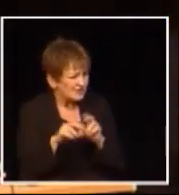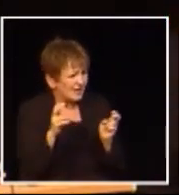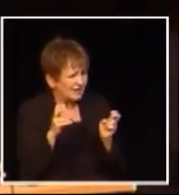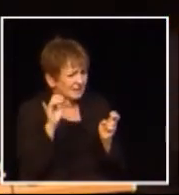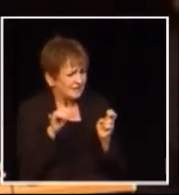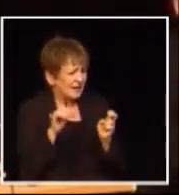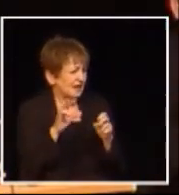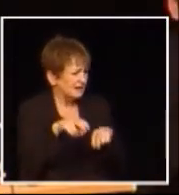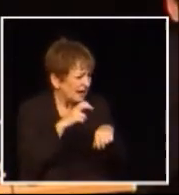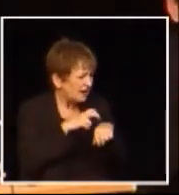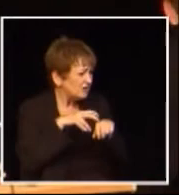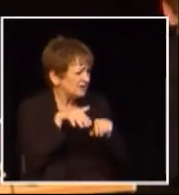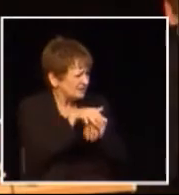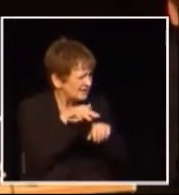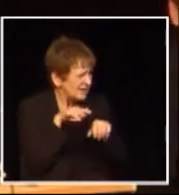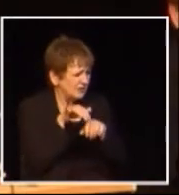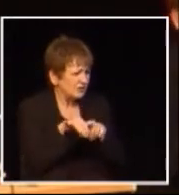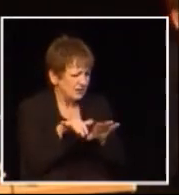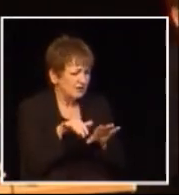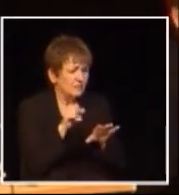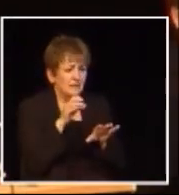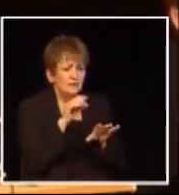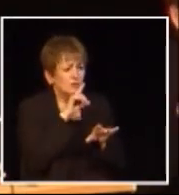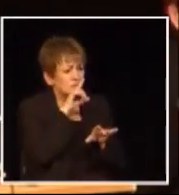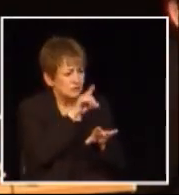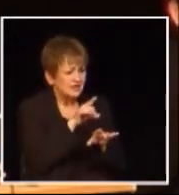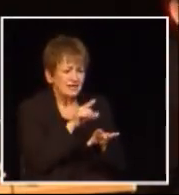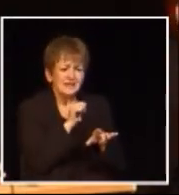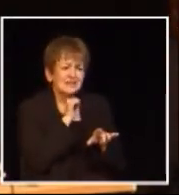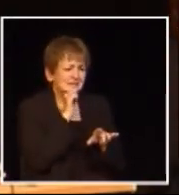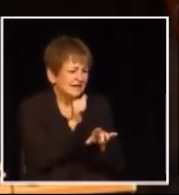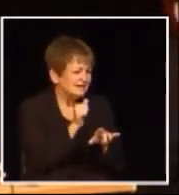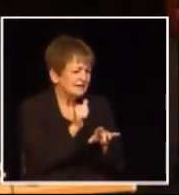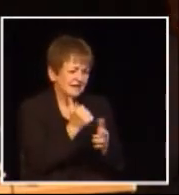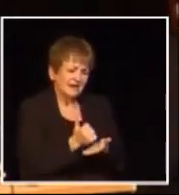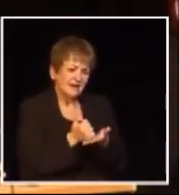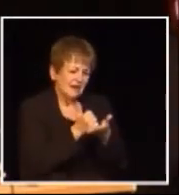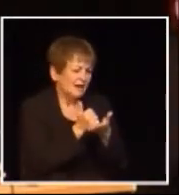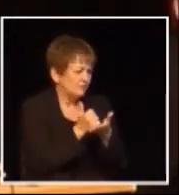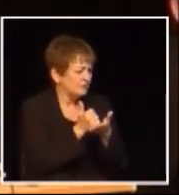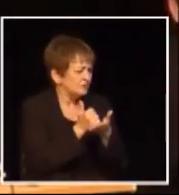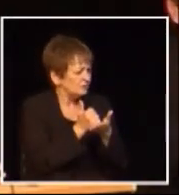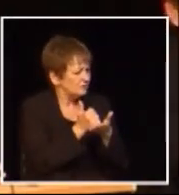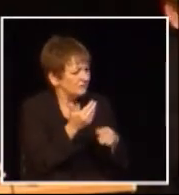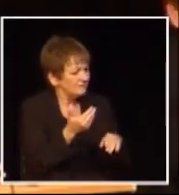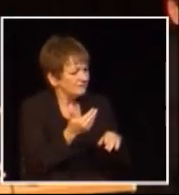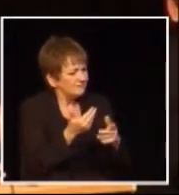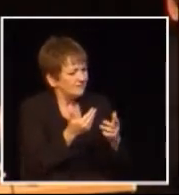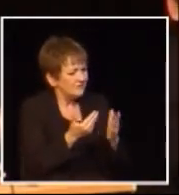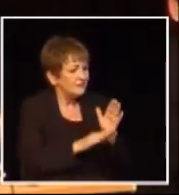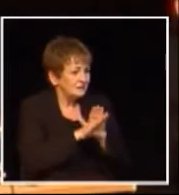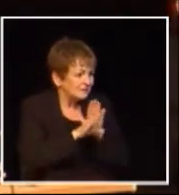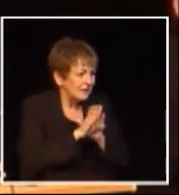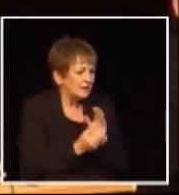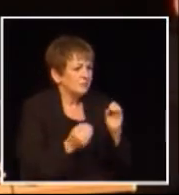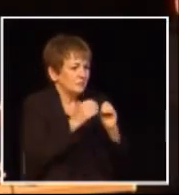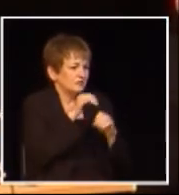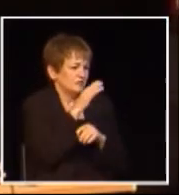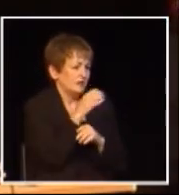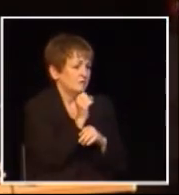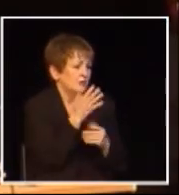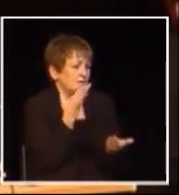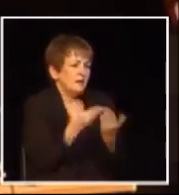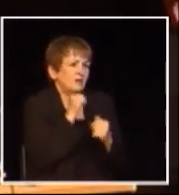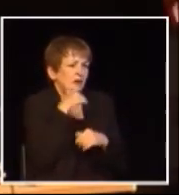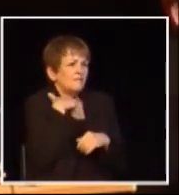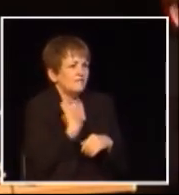and 24 so there's huge problems with this tax it doesn't create jobs I think we can all agree at least it doesn't create jobs maybe it's